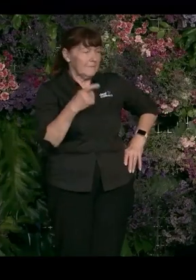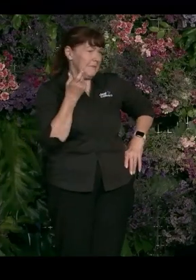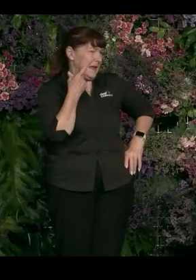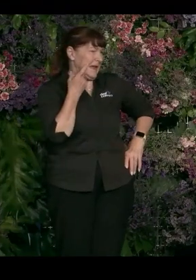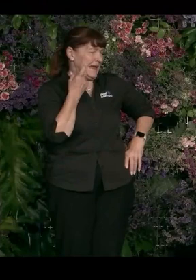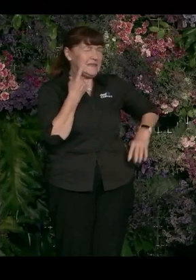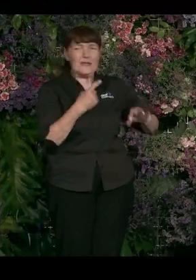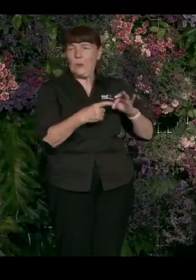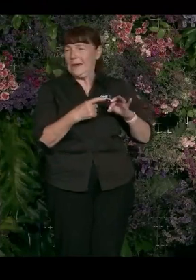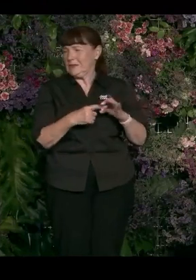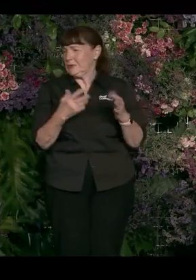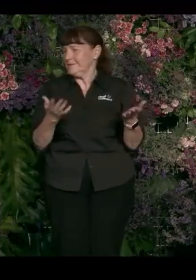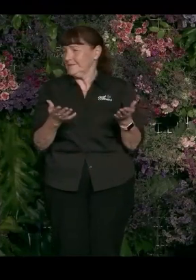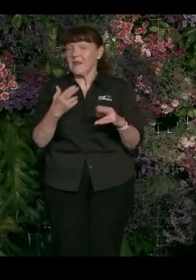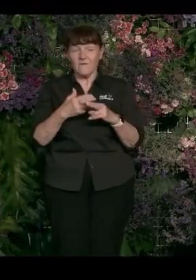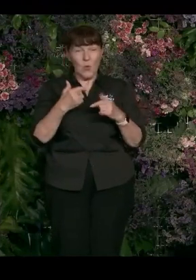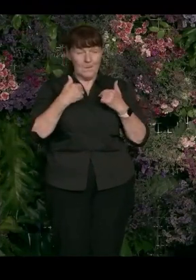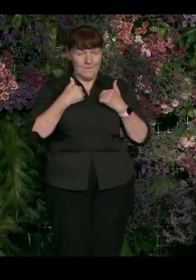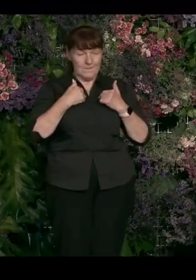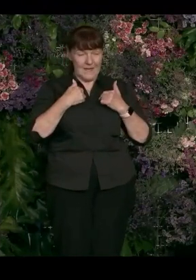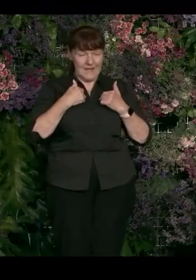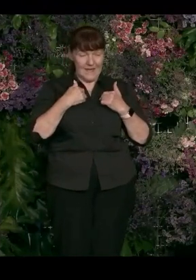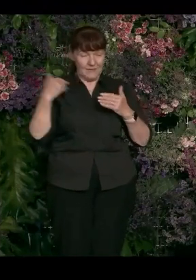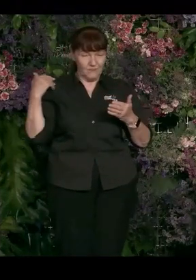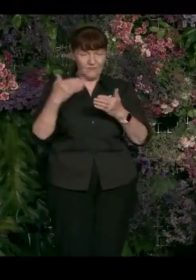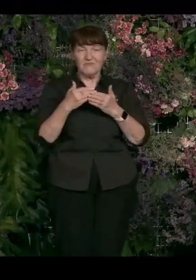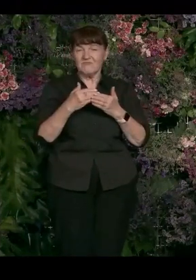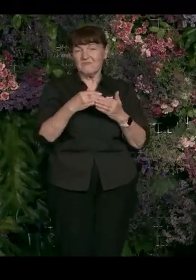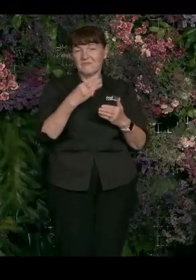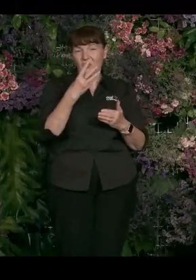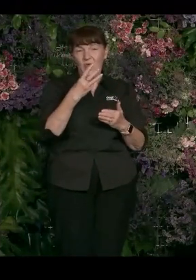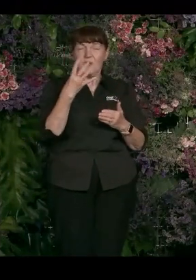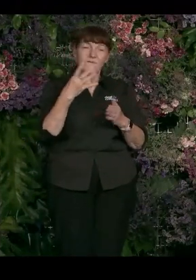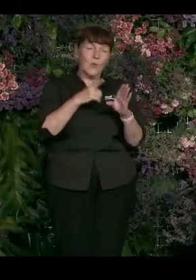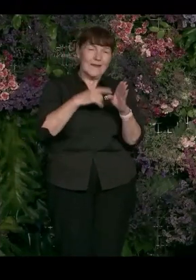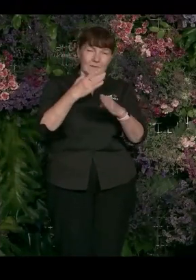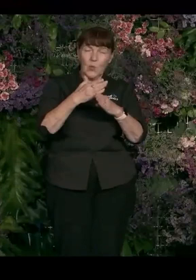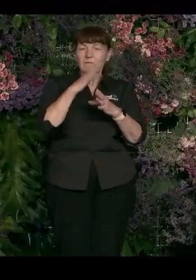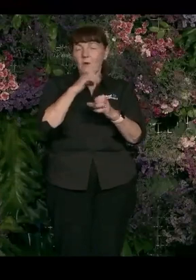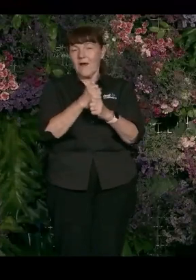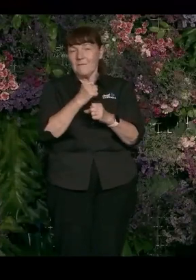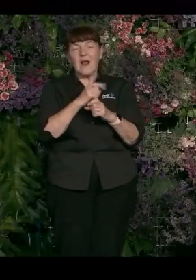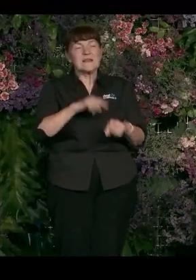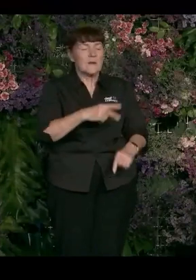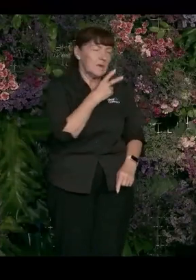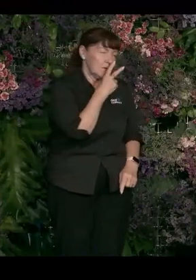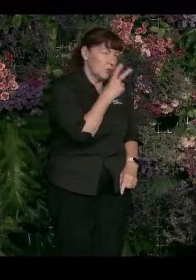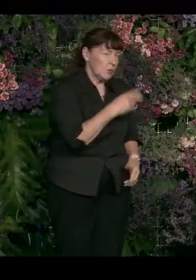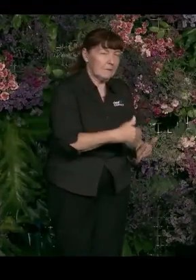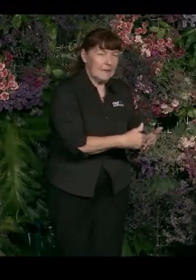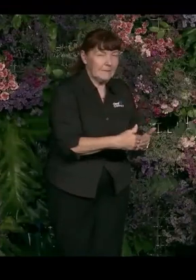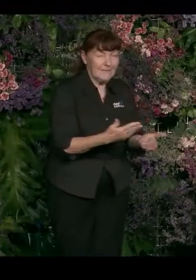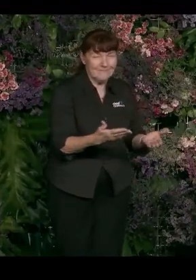question. Look, I think for me, in my experience, I've had 34 years in government. I started when I was two. So,